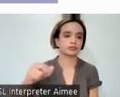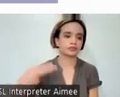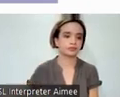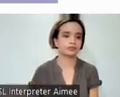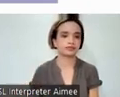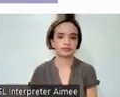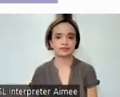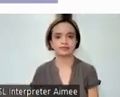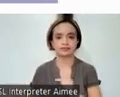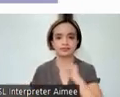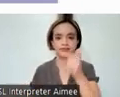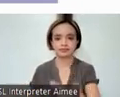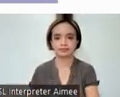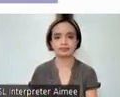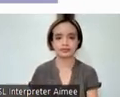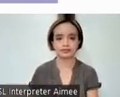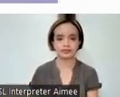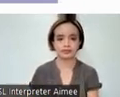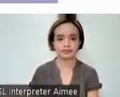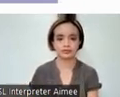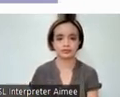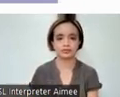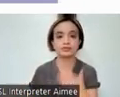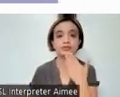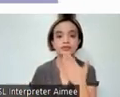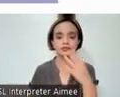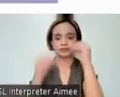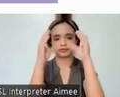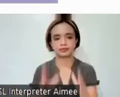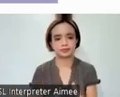Your turn, Mariah. Thank you, Teacher Tring.